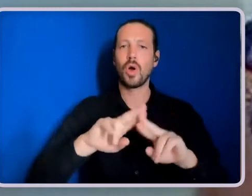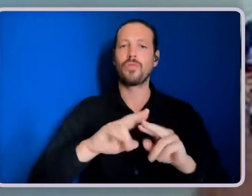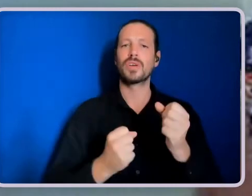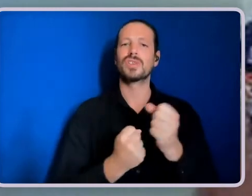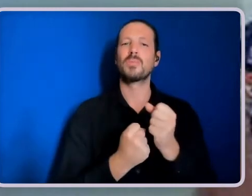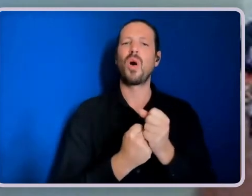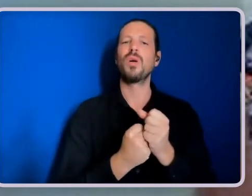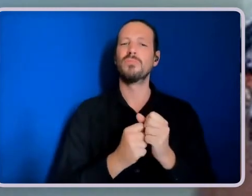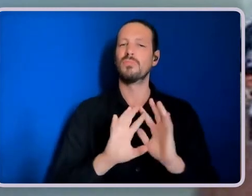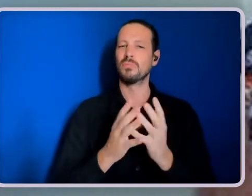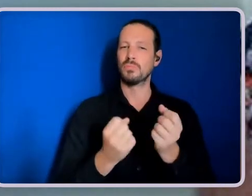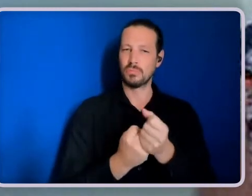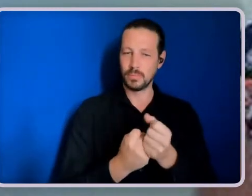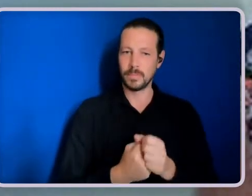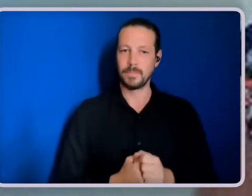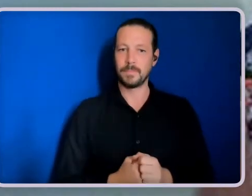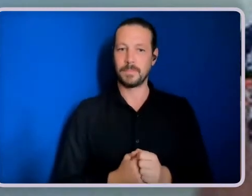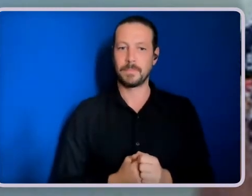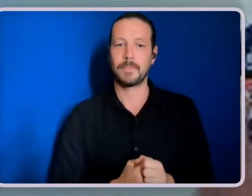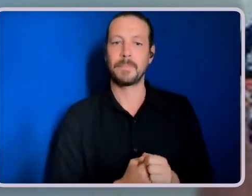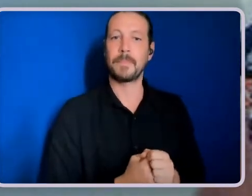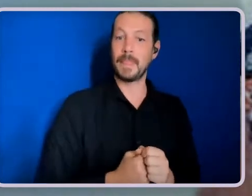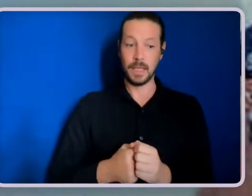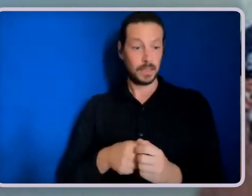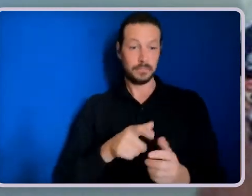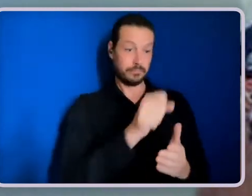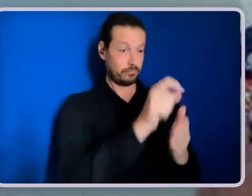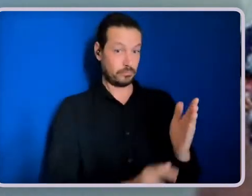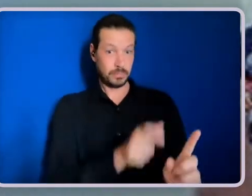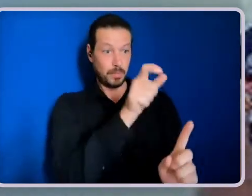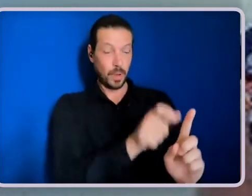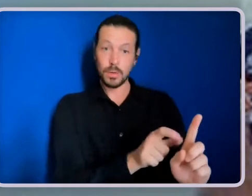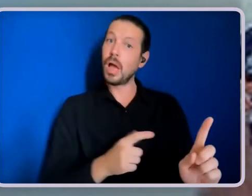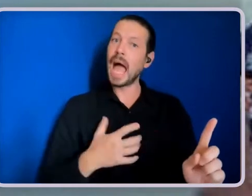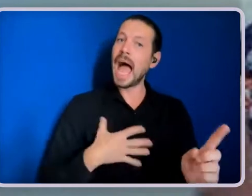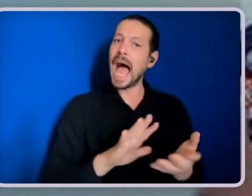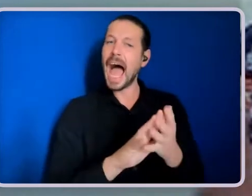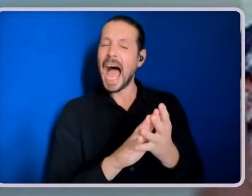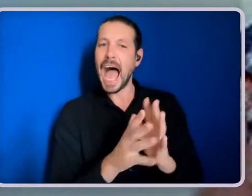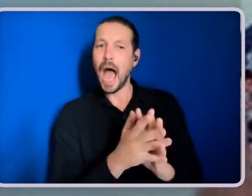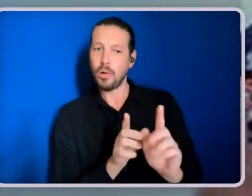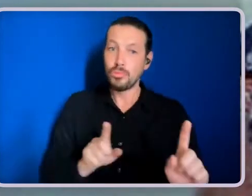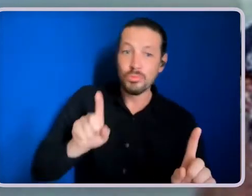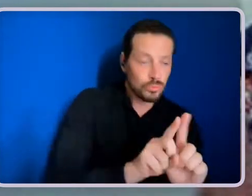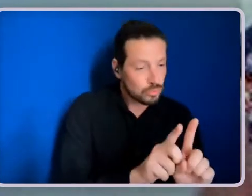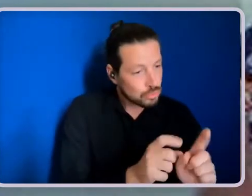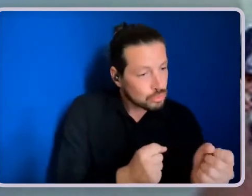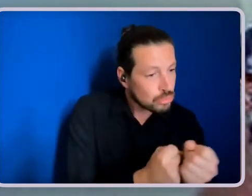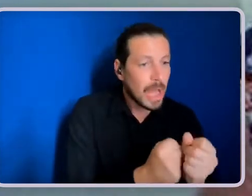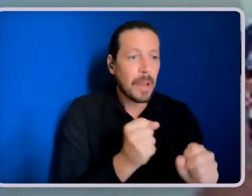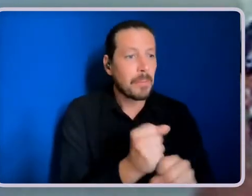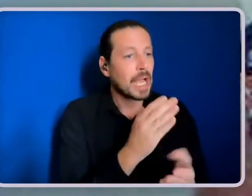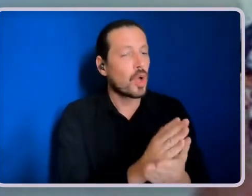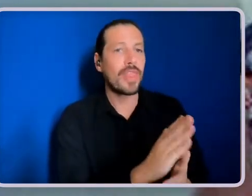Advocates stand alongside the person with a disability to make sure that their voices are heard in all matters that affect them.